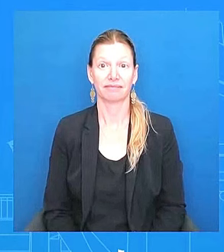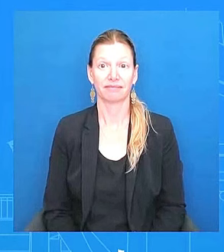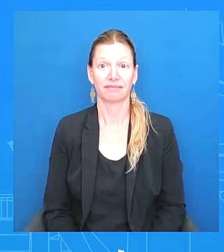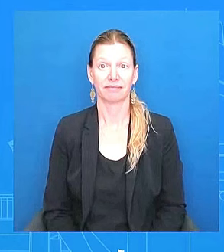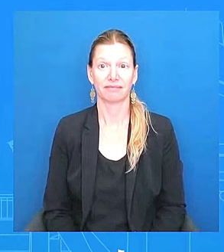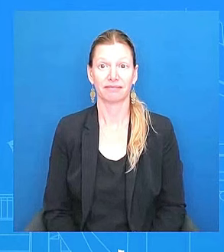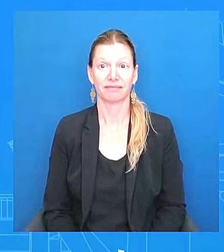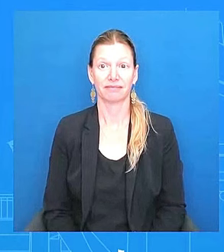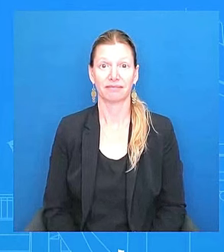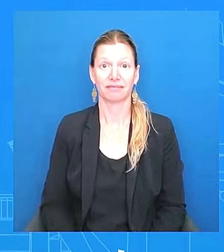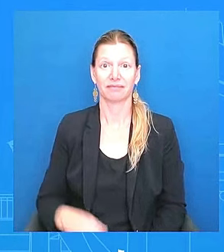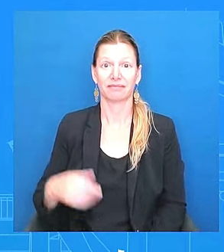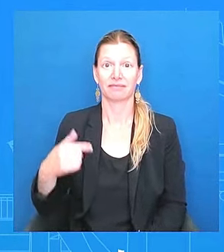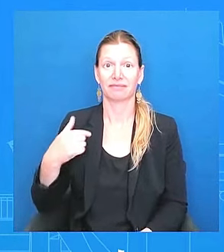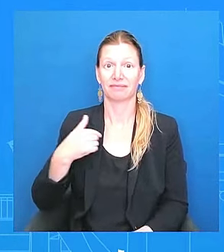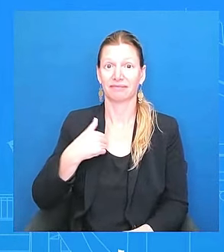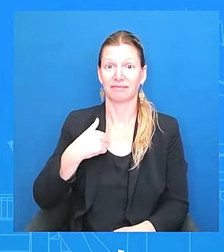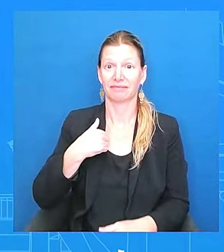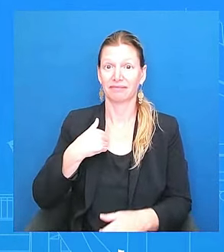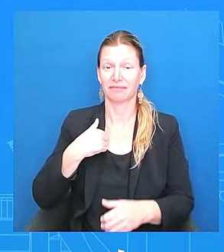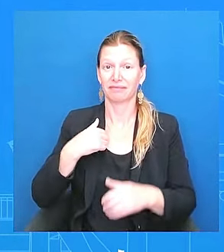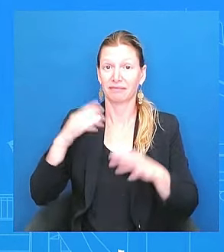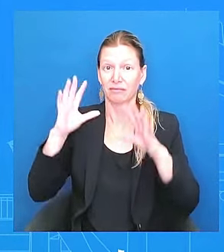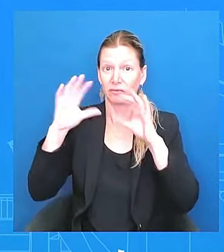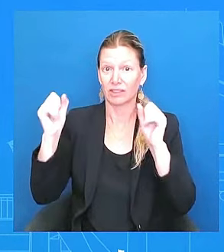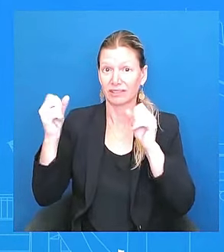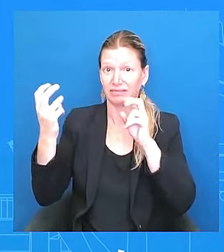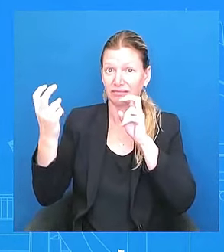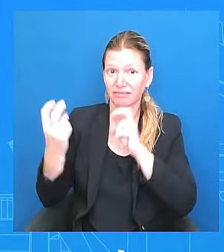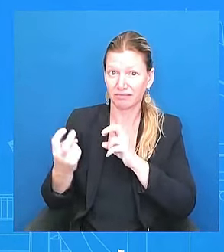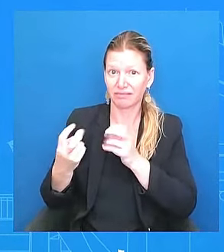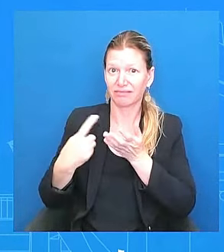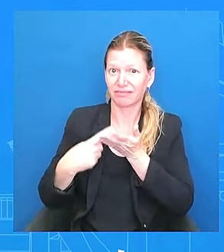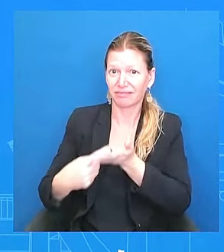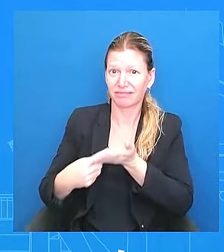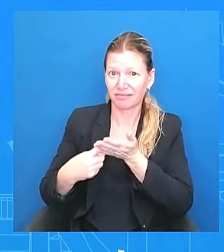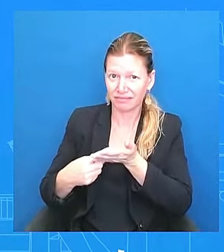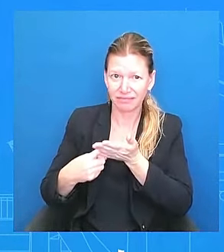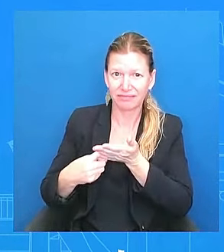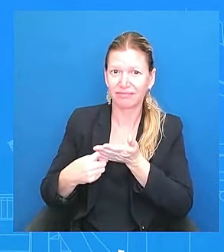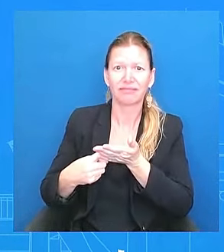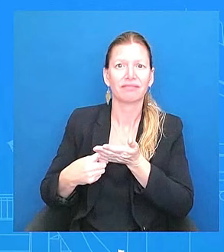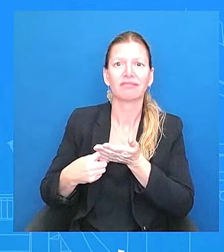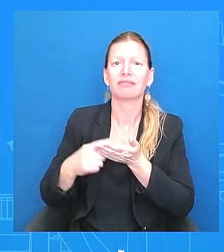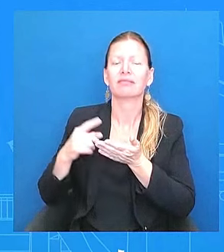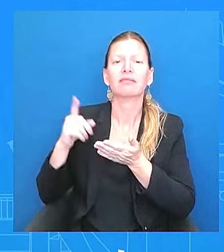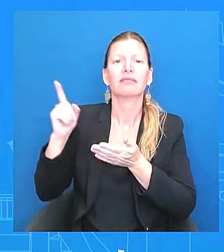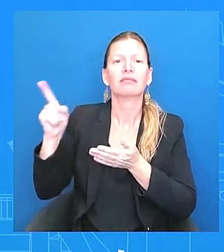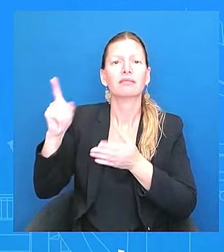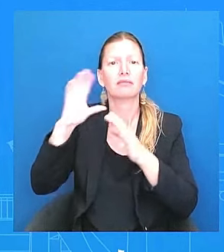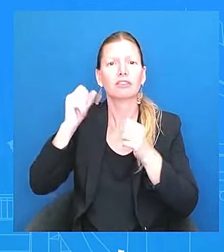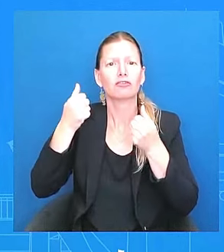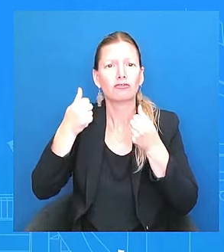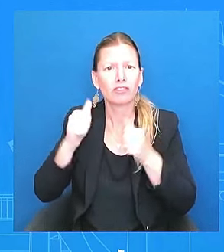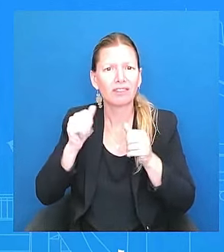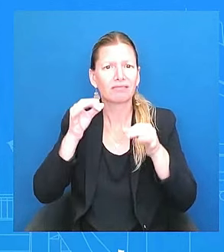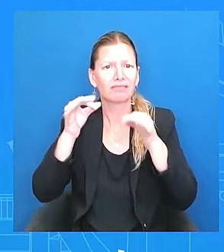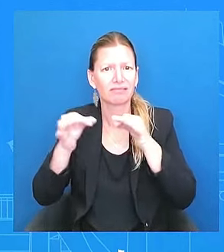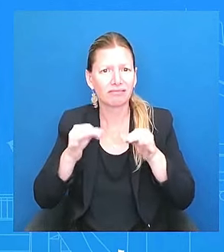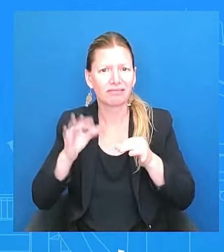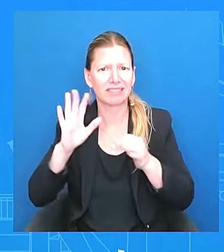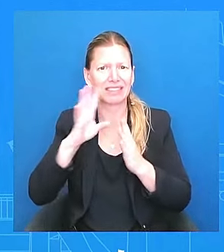trying to say is that he had a schedule that was rigorous, you know, the travel that he had to do,